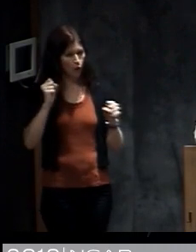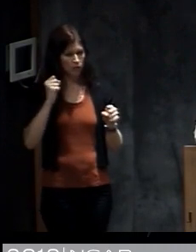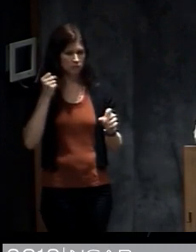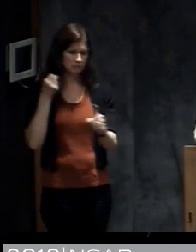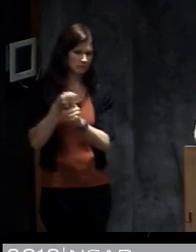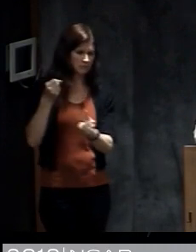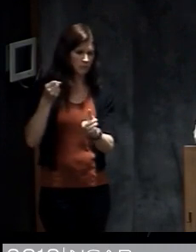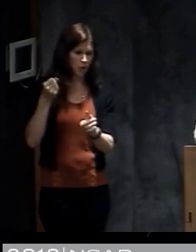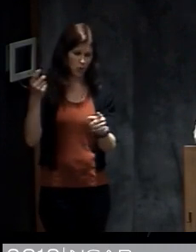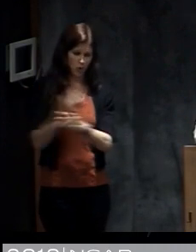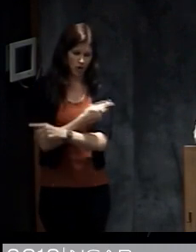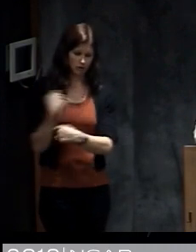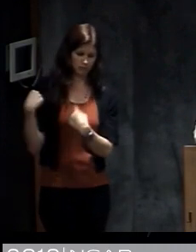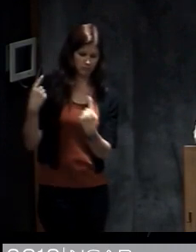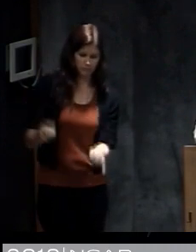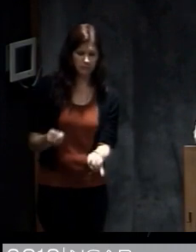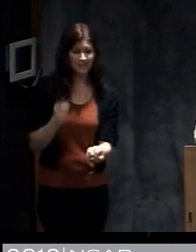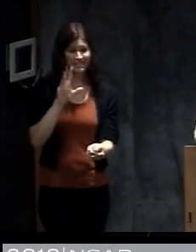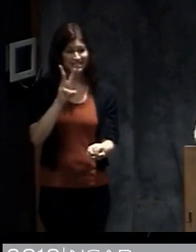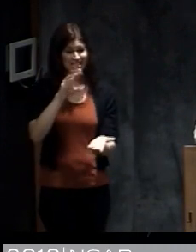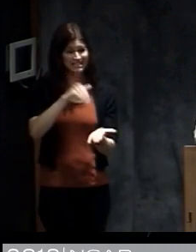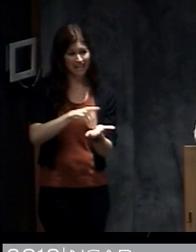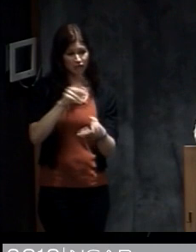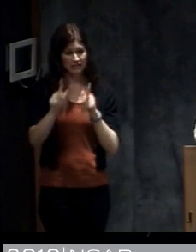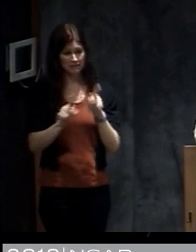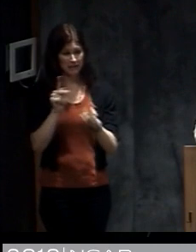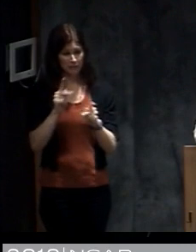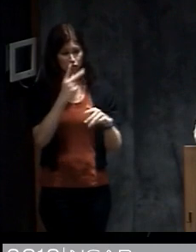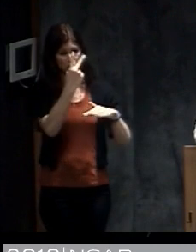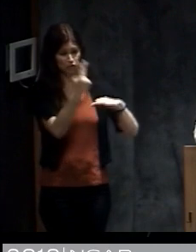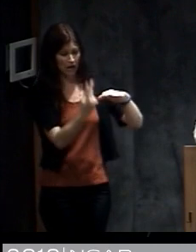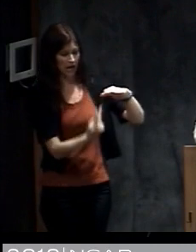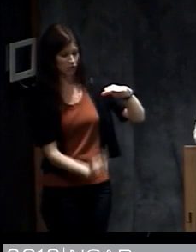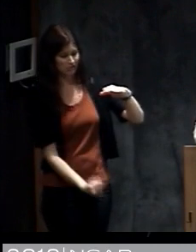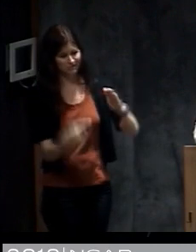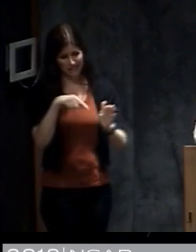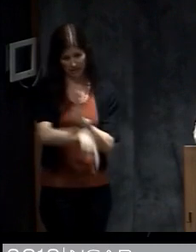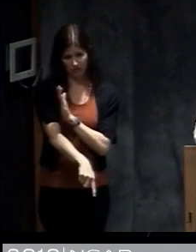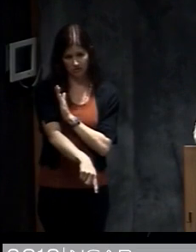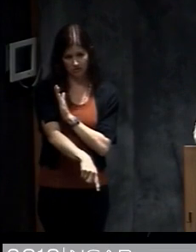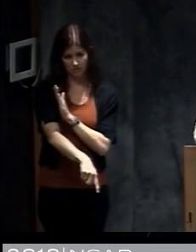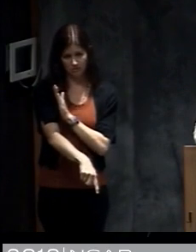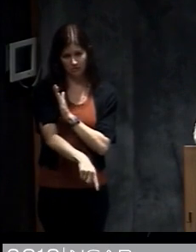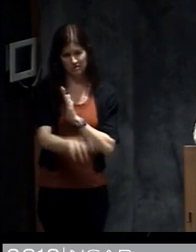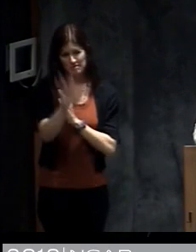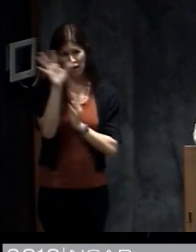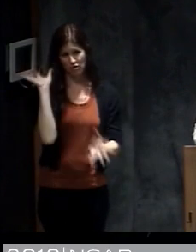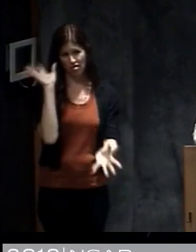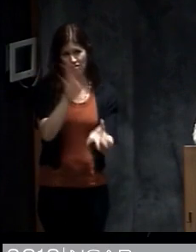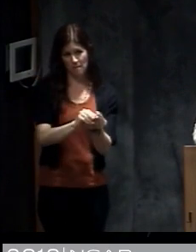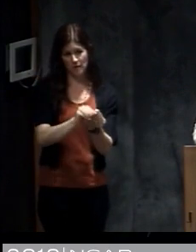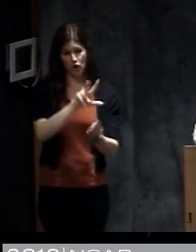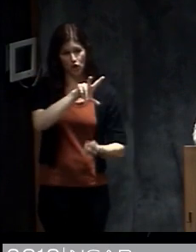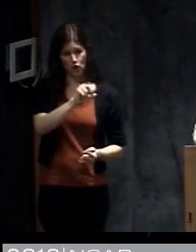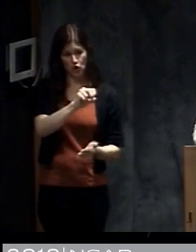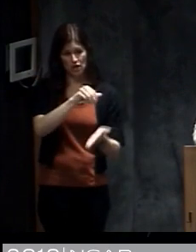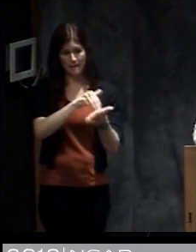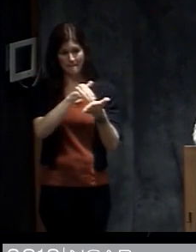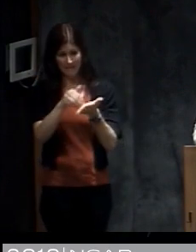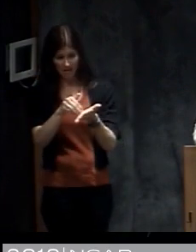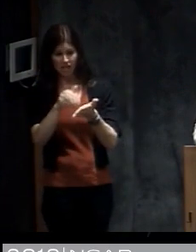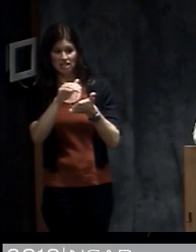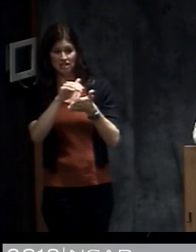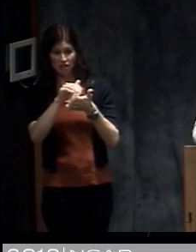On Galveston Island more than 6,000 people were drowned or killed and the estimated value of the loss was 30 million dollars and that's in 1900